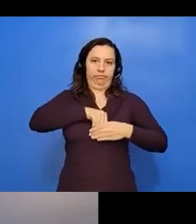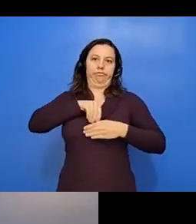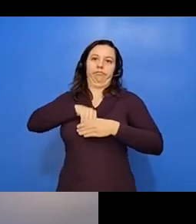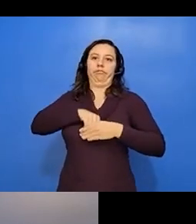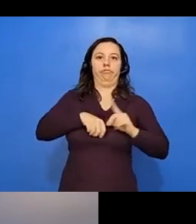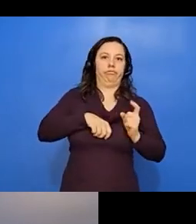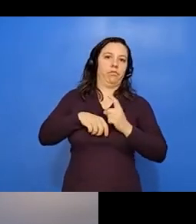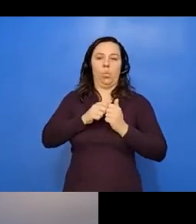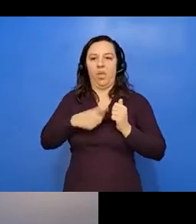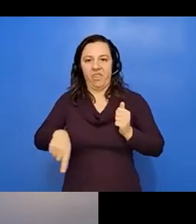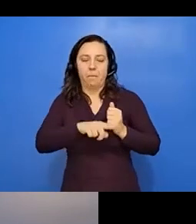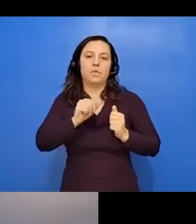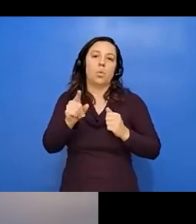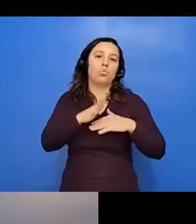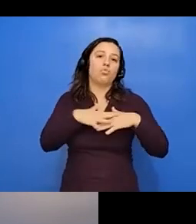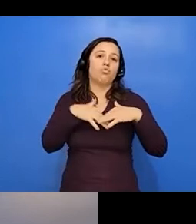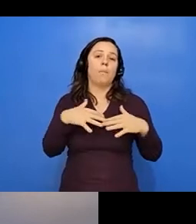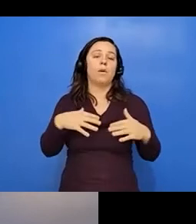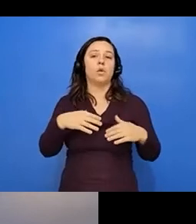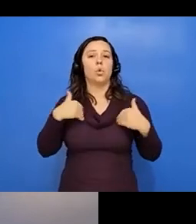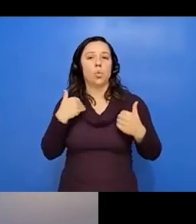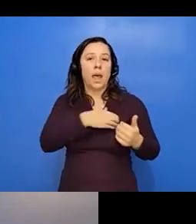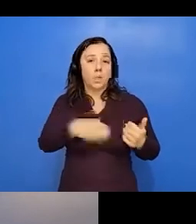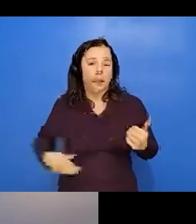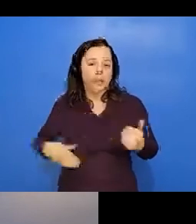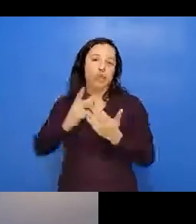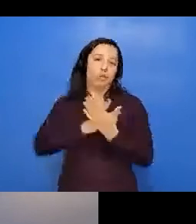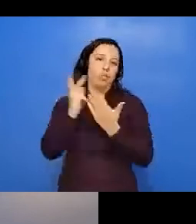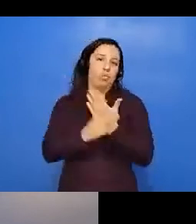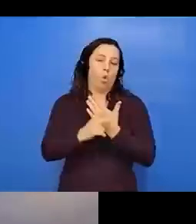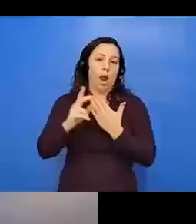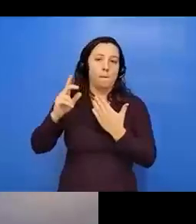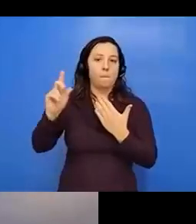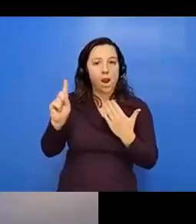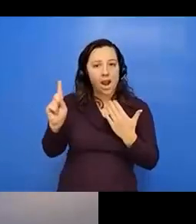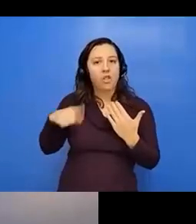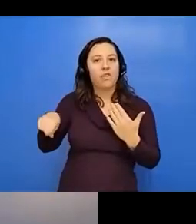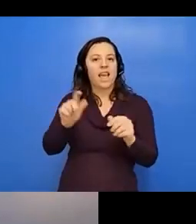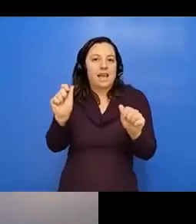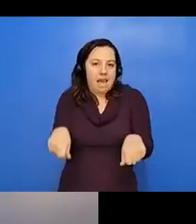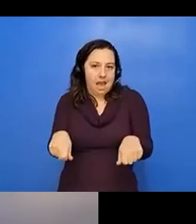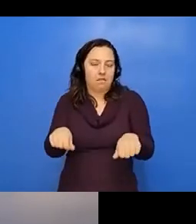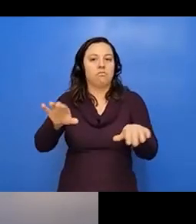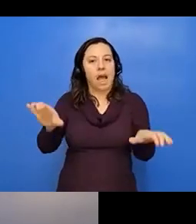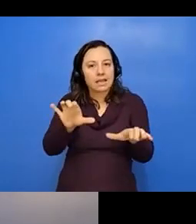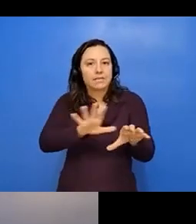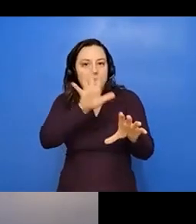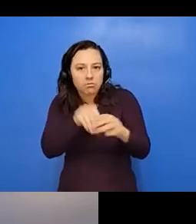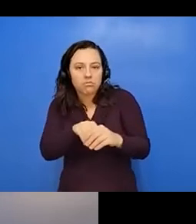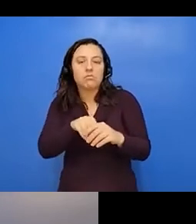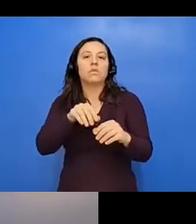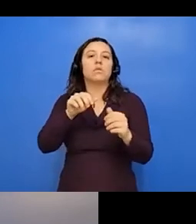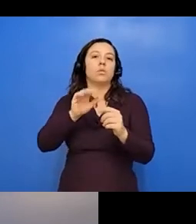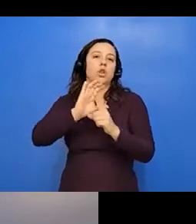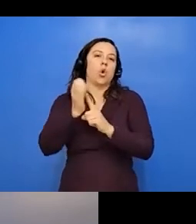And so the tribal youth ambassadors was a program where they are able to actively engage in cultural